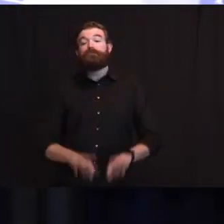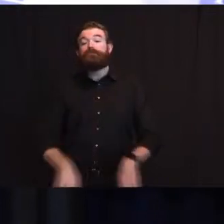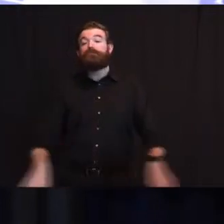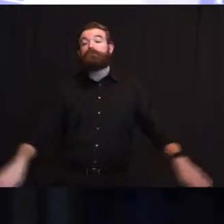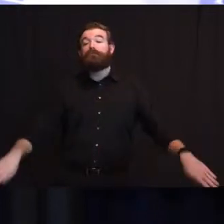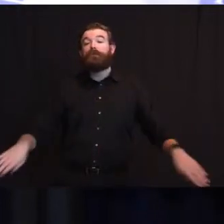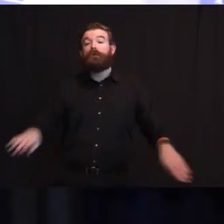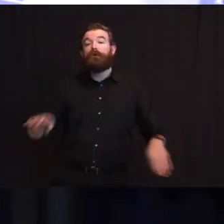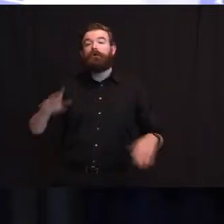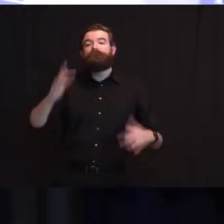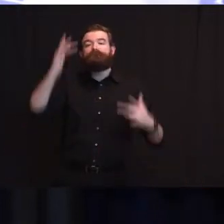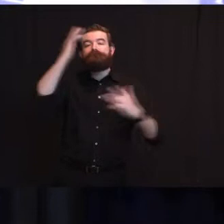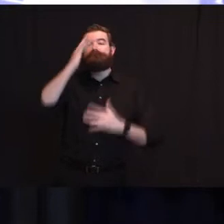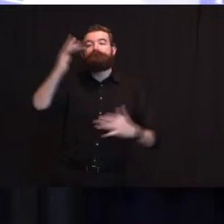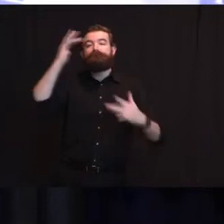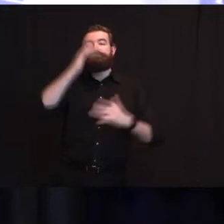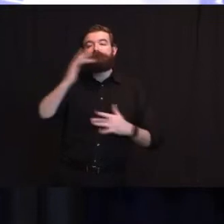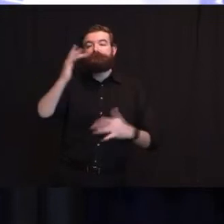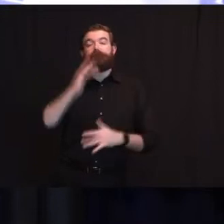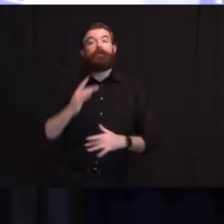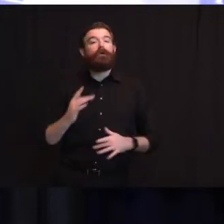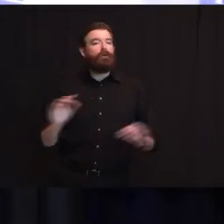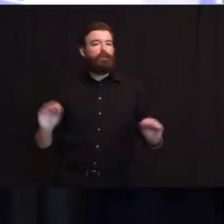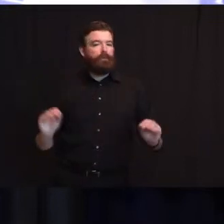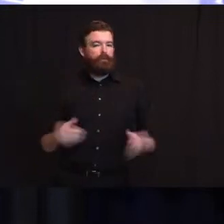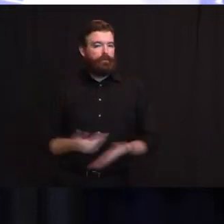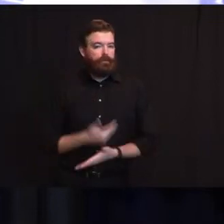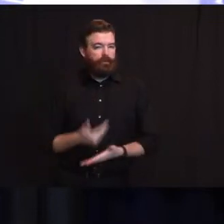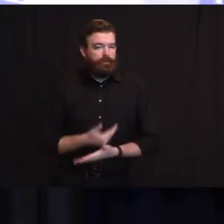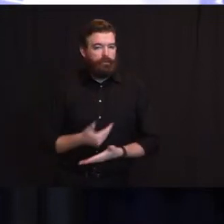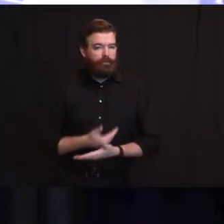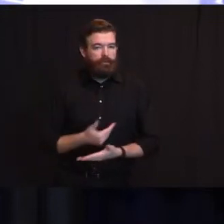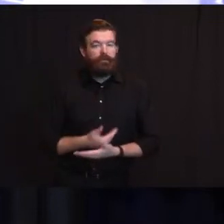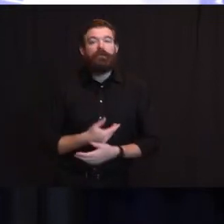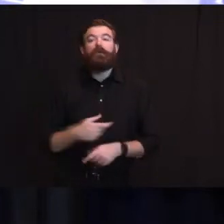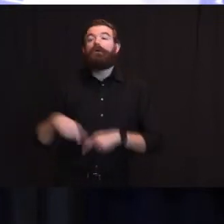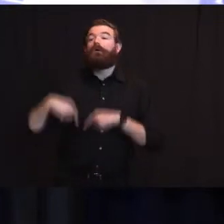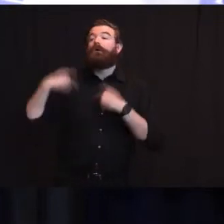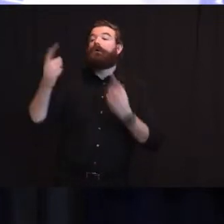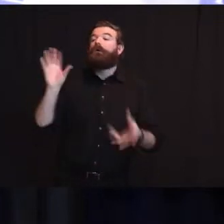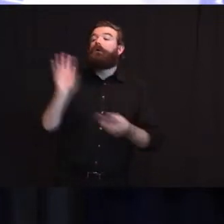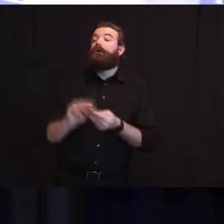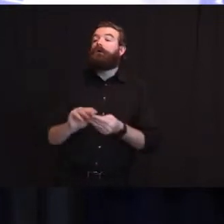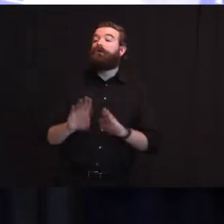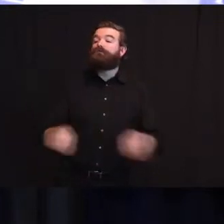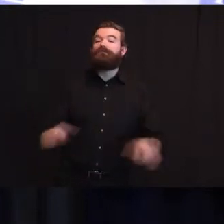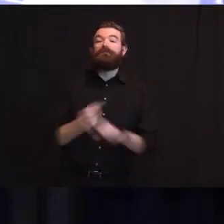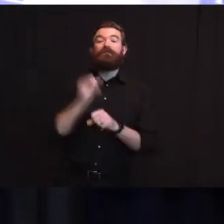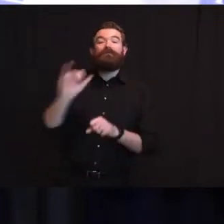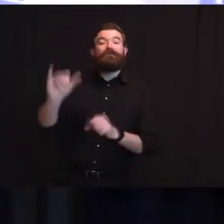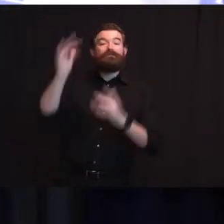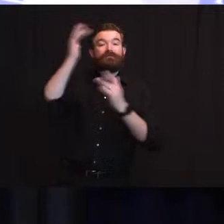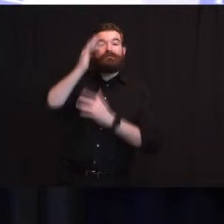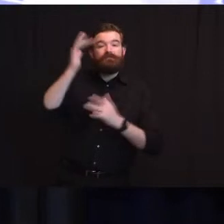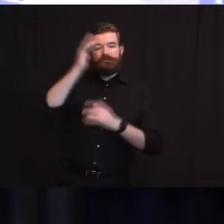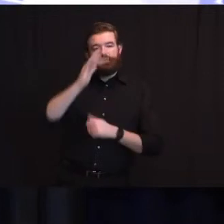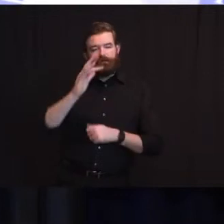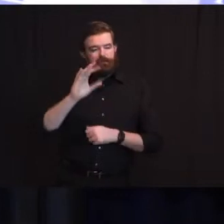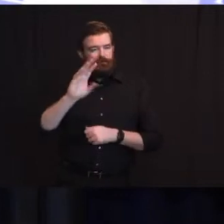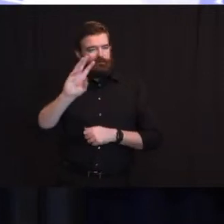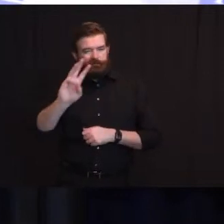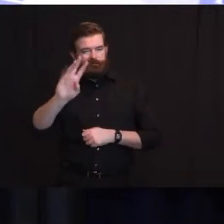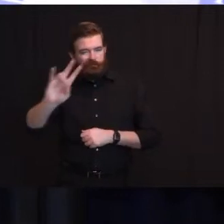67 total cases in the state. At our veterans' homes, Vineland reports